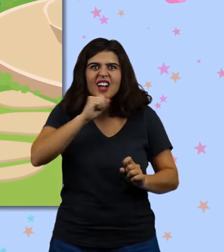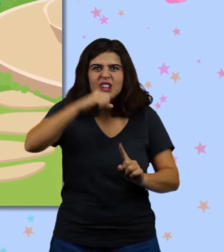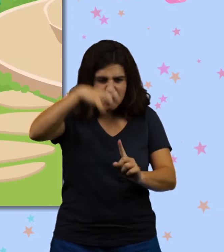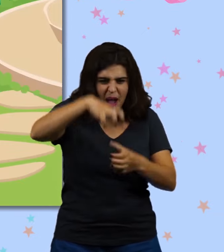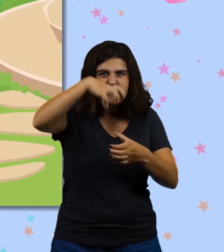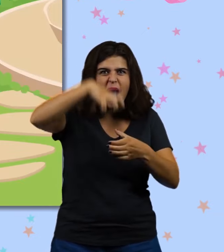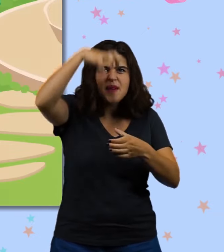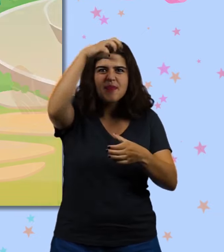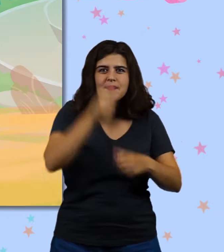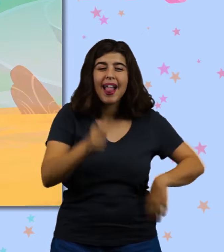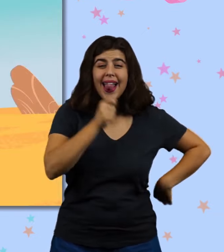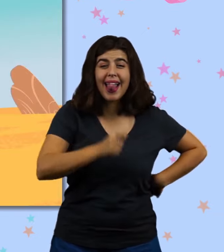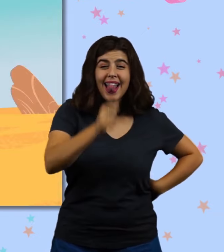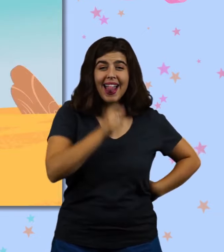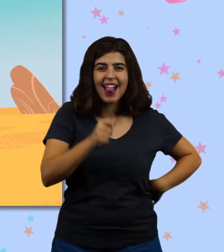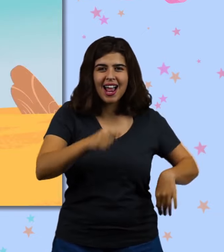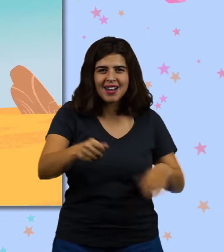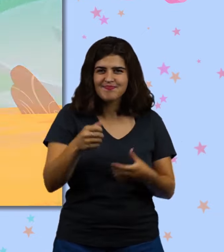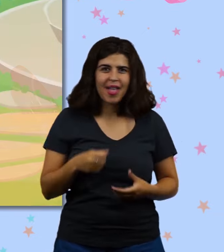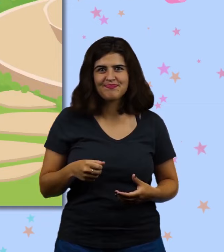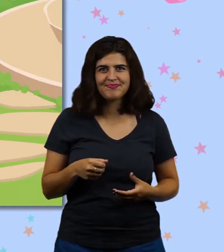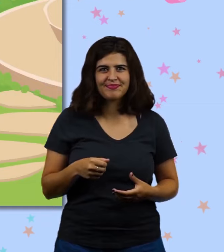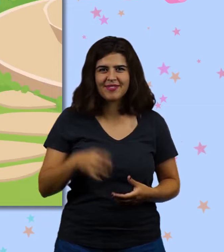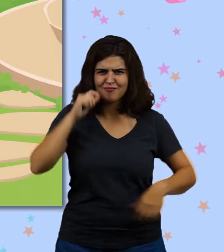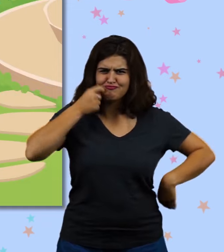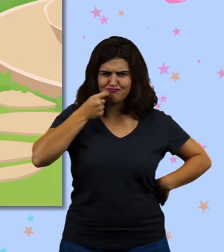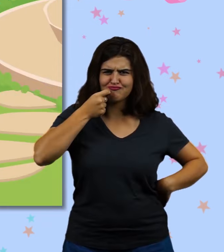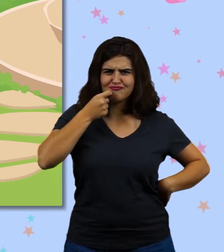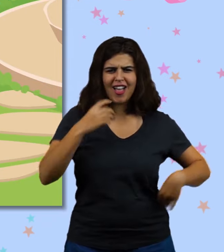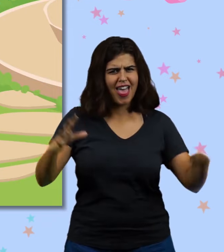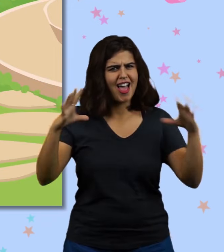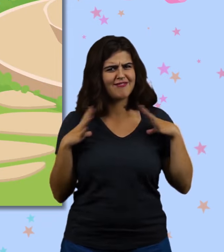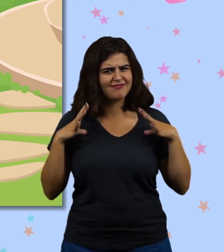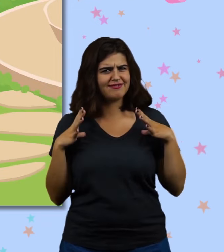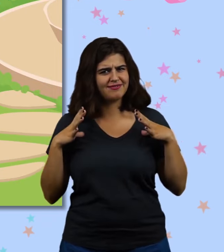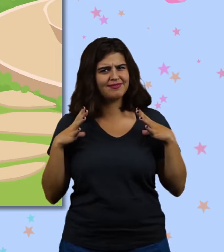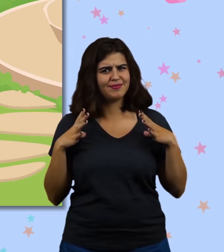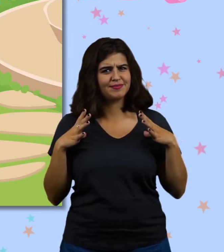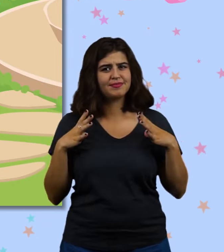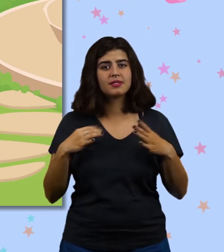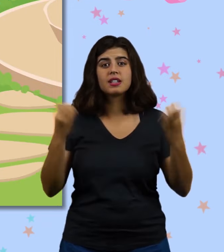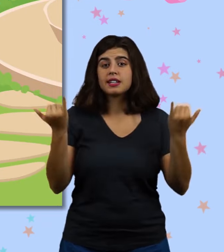And you got yourself a three-scoop ice cream cone? What a cool vacation.